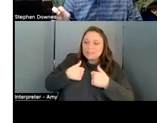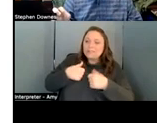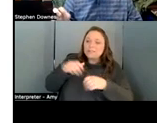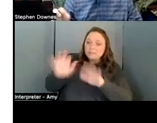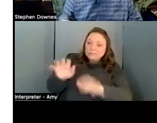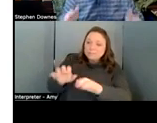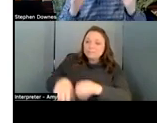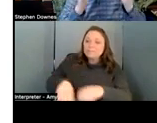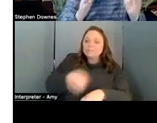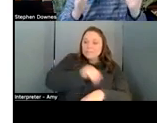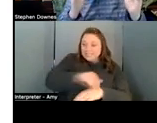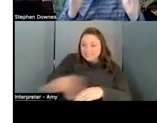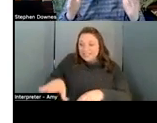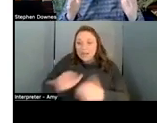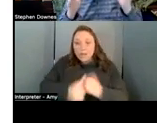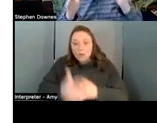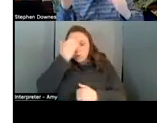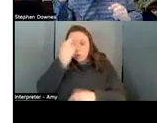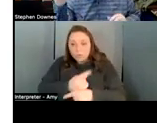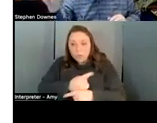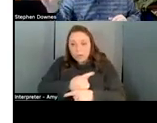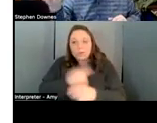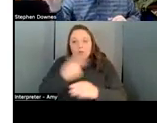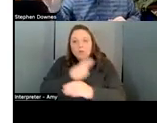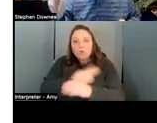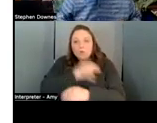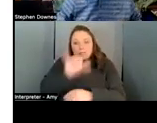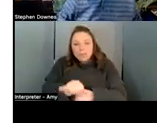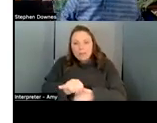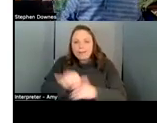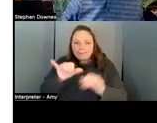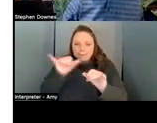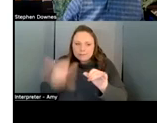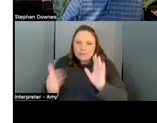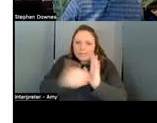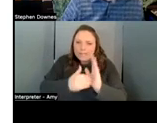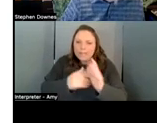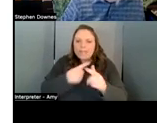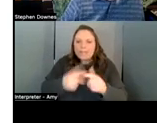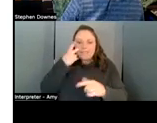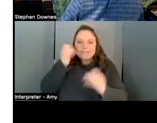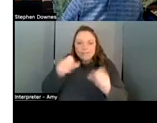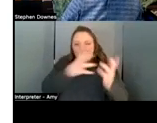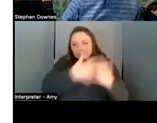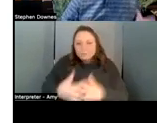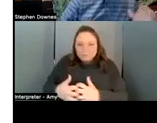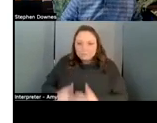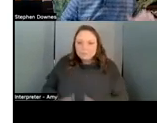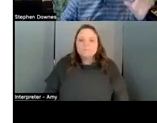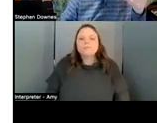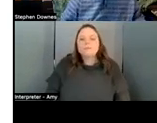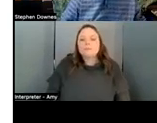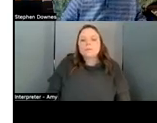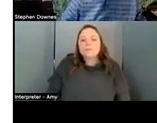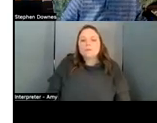right content run that algorithm again and see if you get the right string of characters you it's the